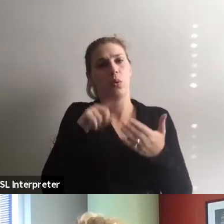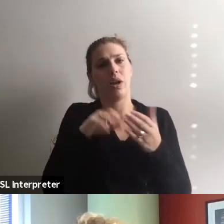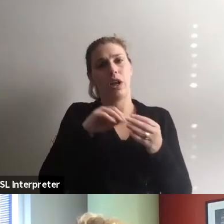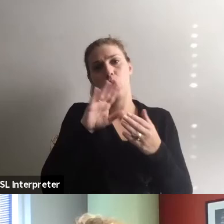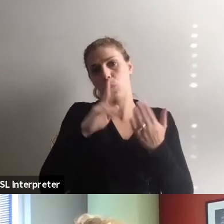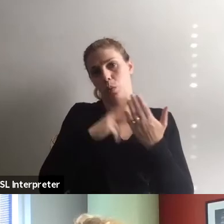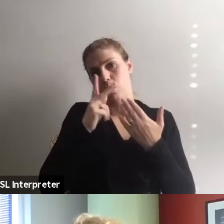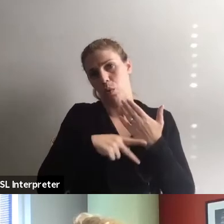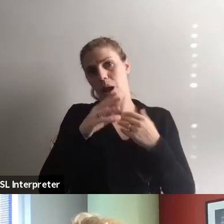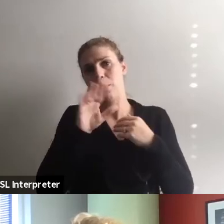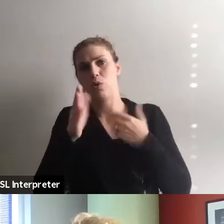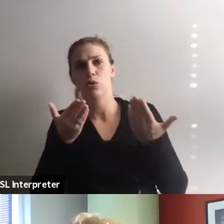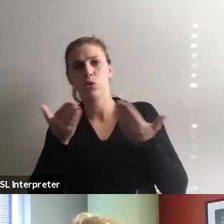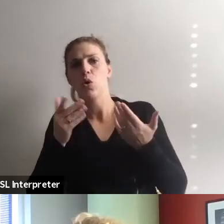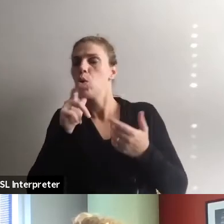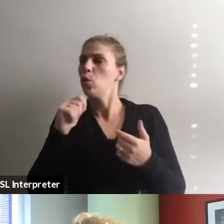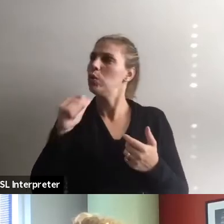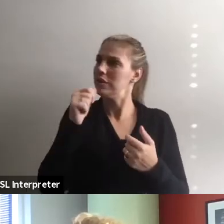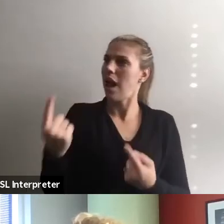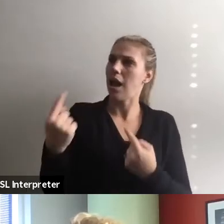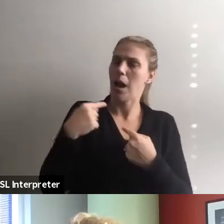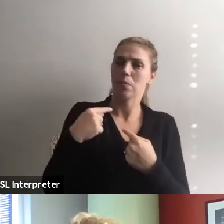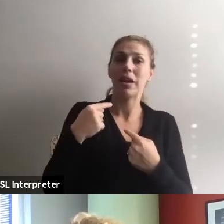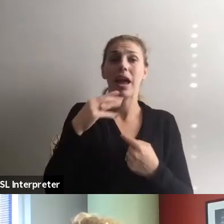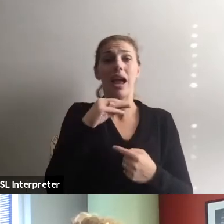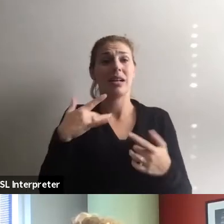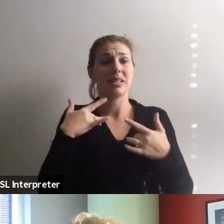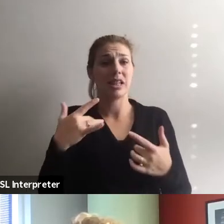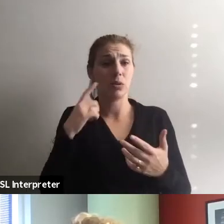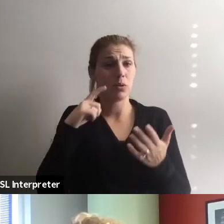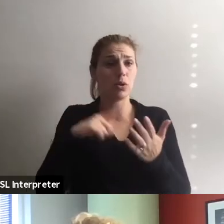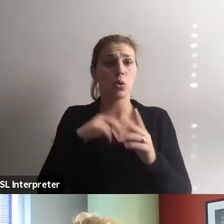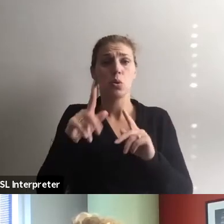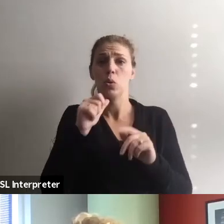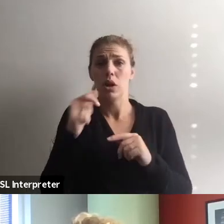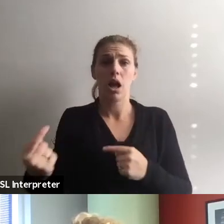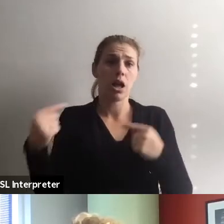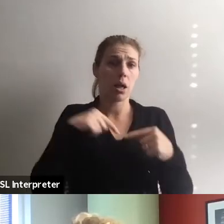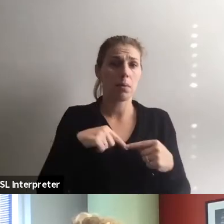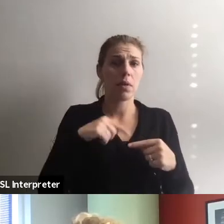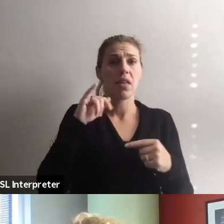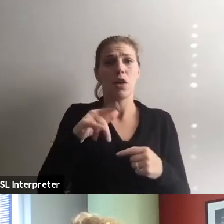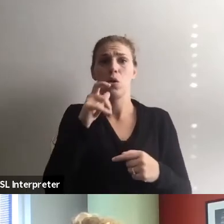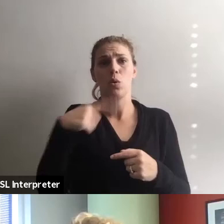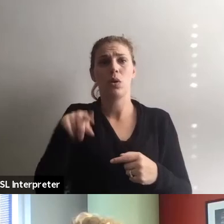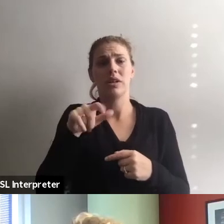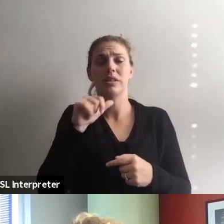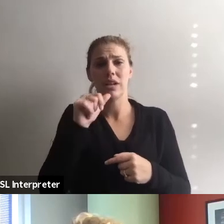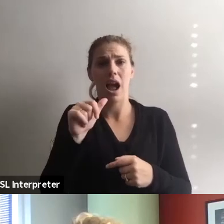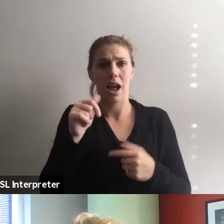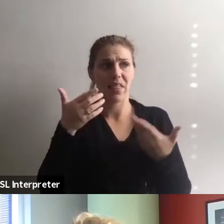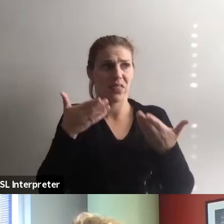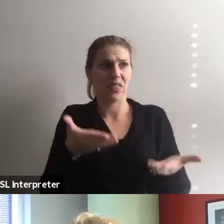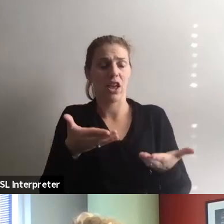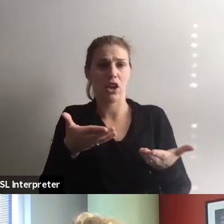programs and services, who's not coming. And oftentimes, the people who are not coming are the ones that are simply not at the table